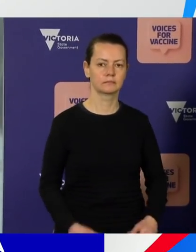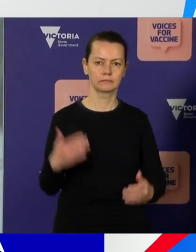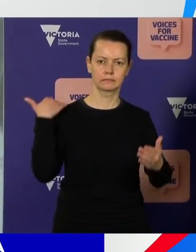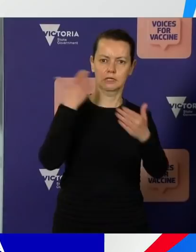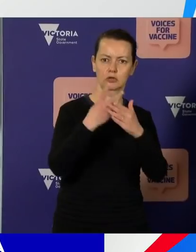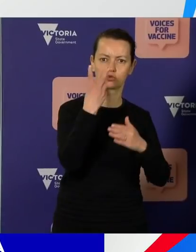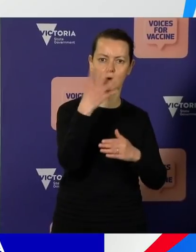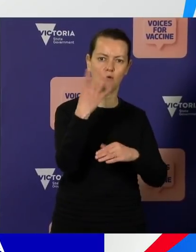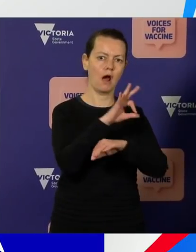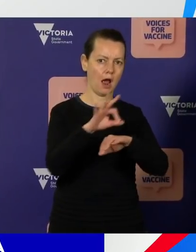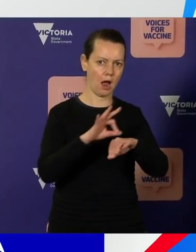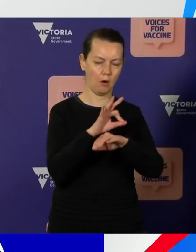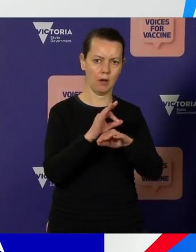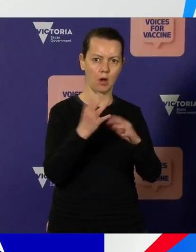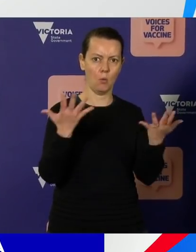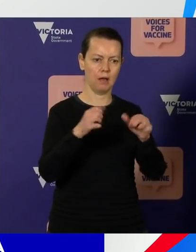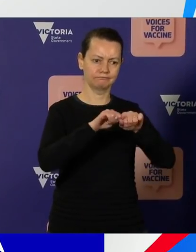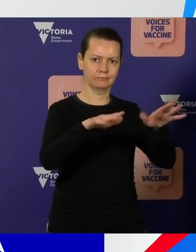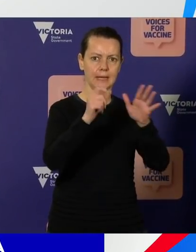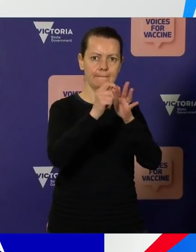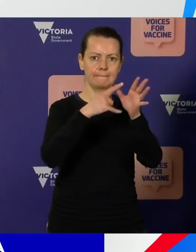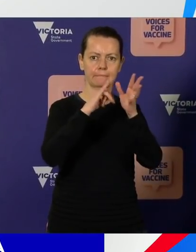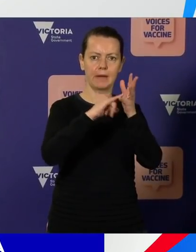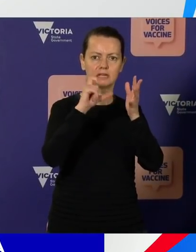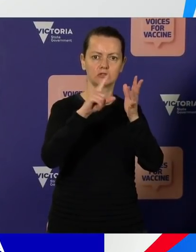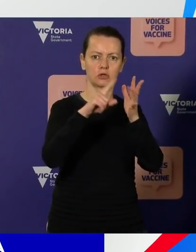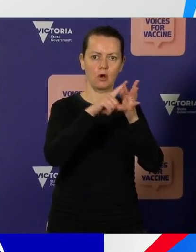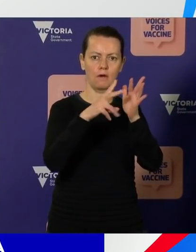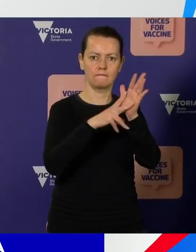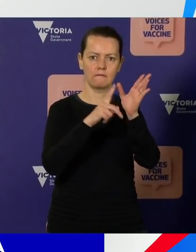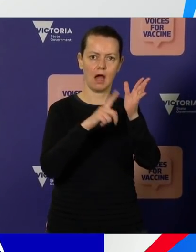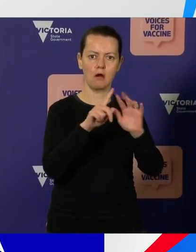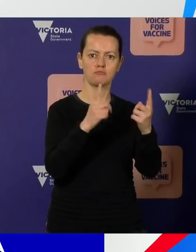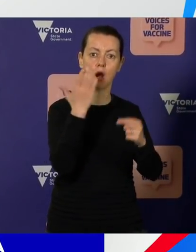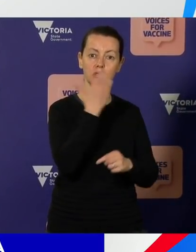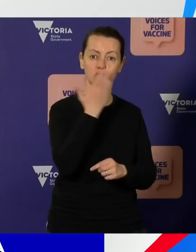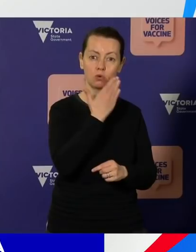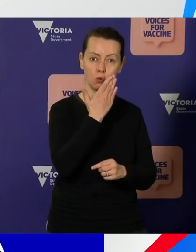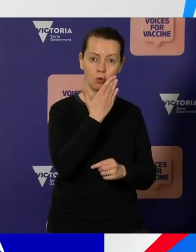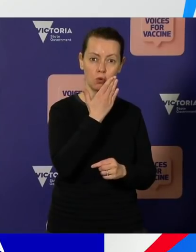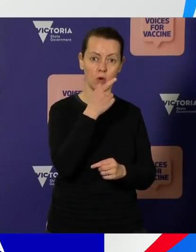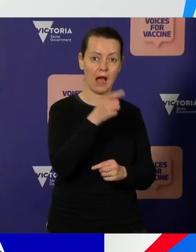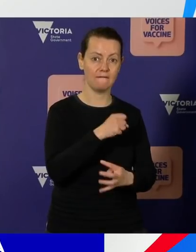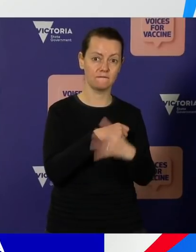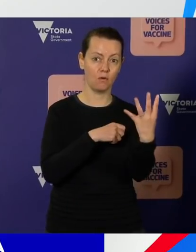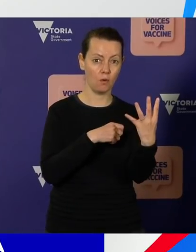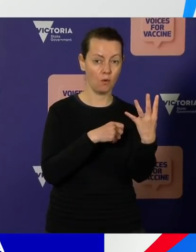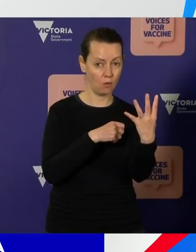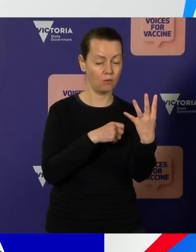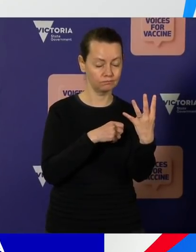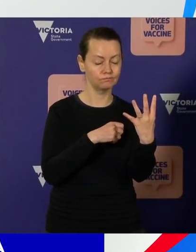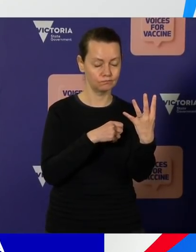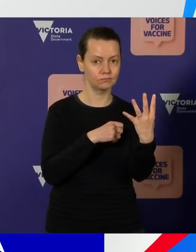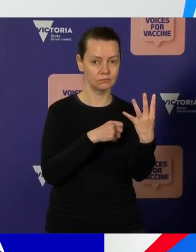Pasco Vale Primary School that has four active cases, three students and a member of staff. There are 93 primary close